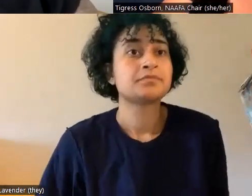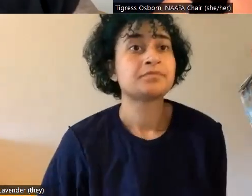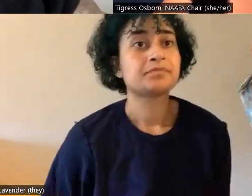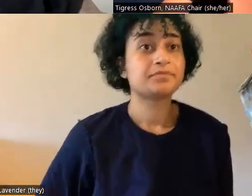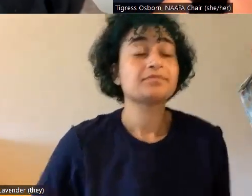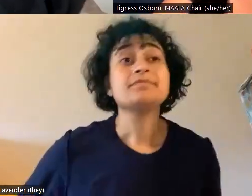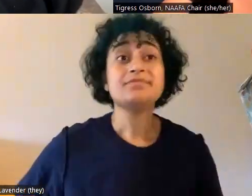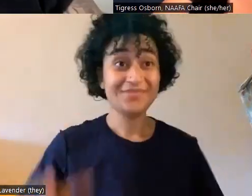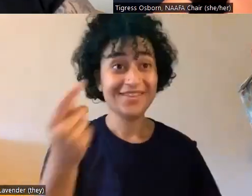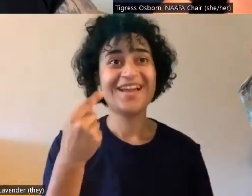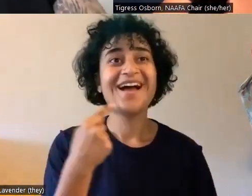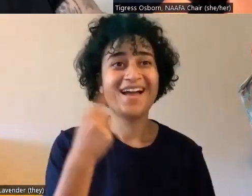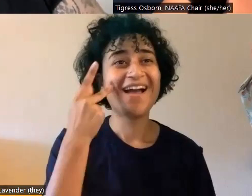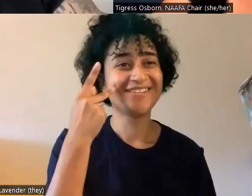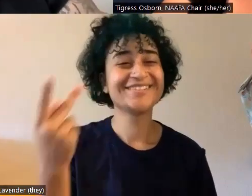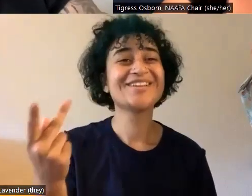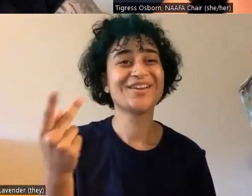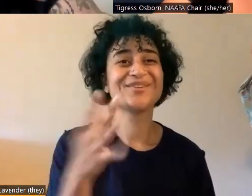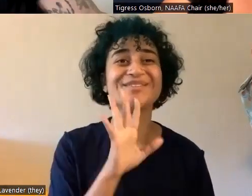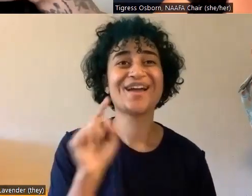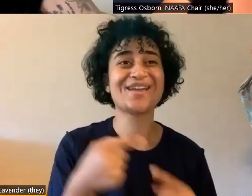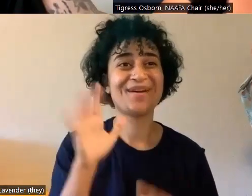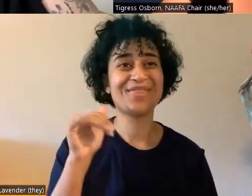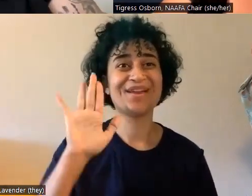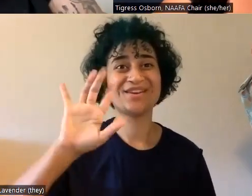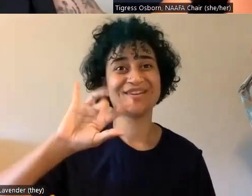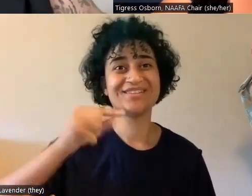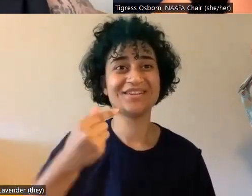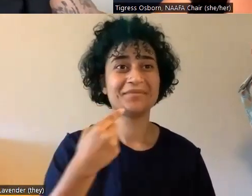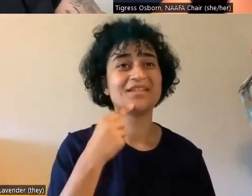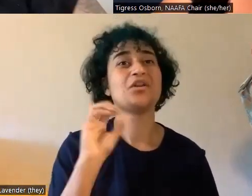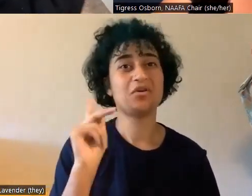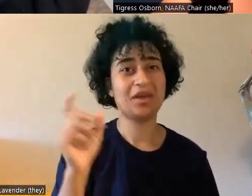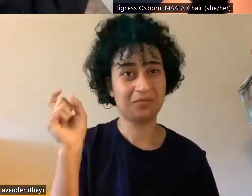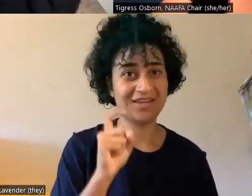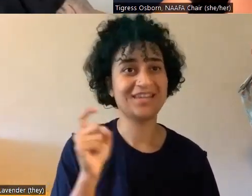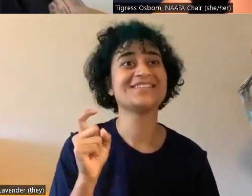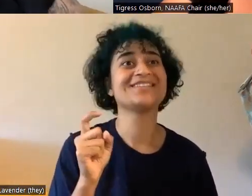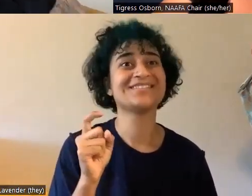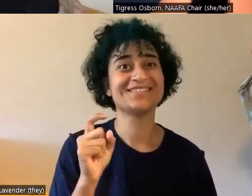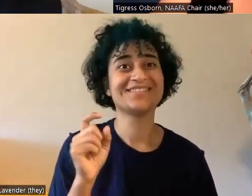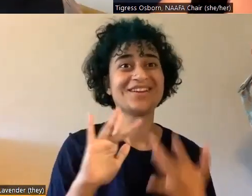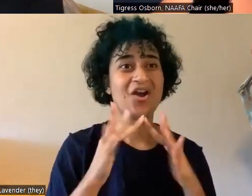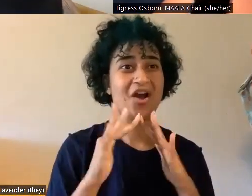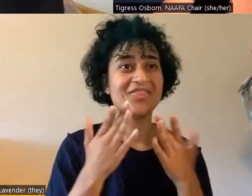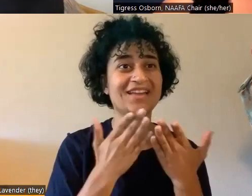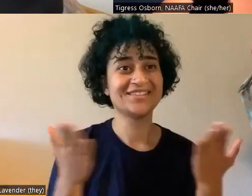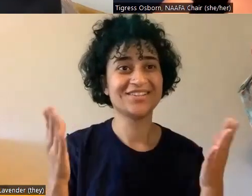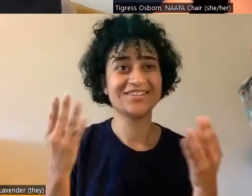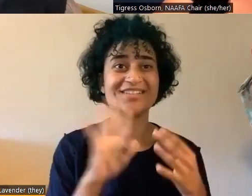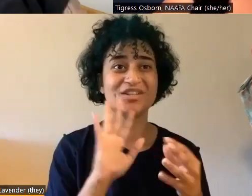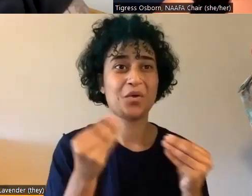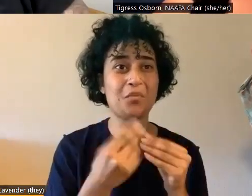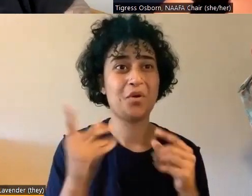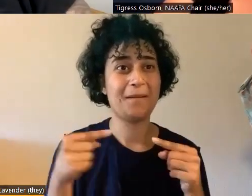Anna talking about on her channel that made me say, okay, we got to get her on the webinar series to talk about more of this stuff. And I'll say too,